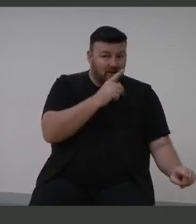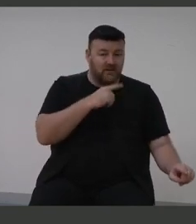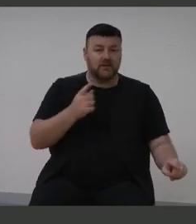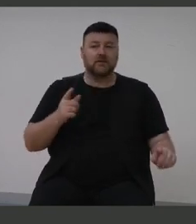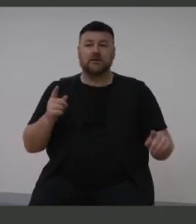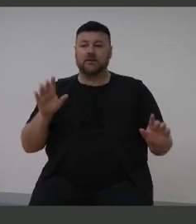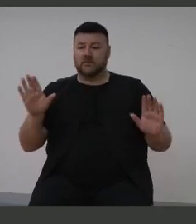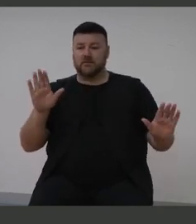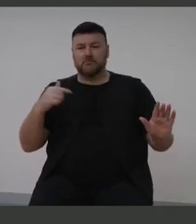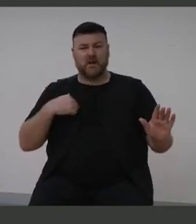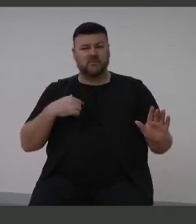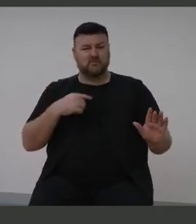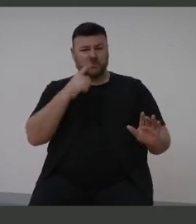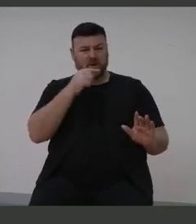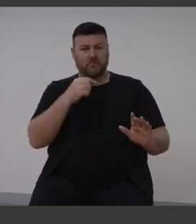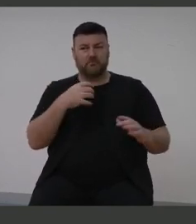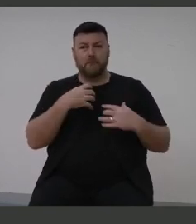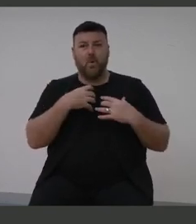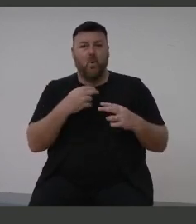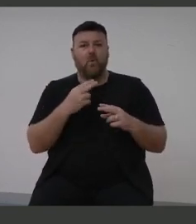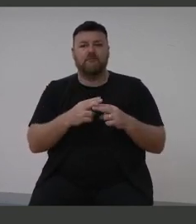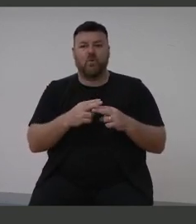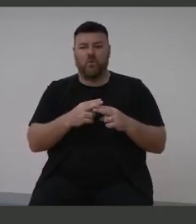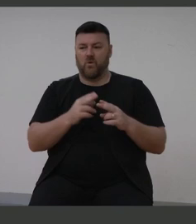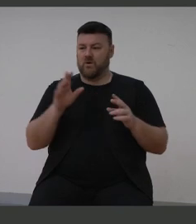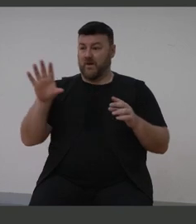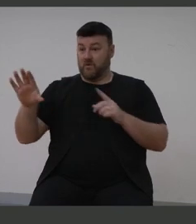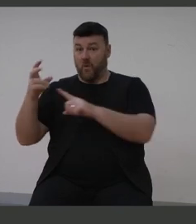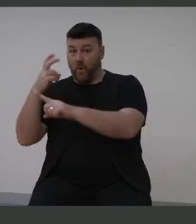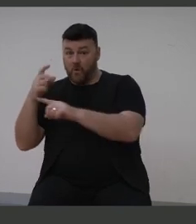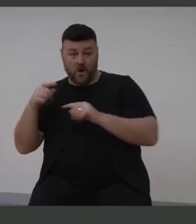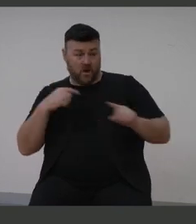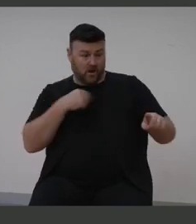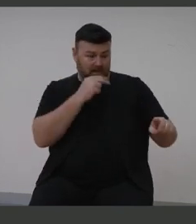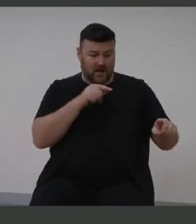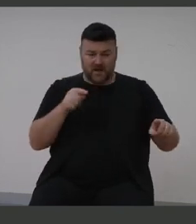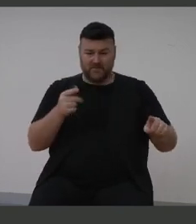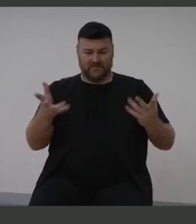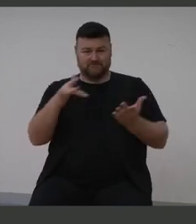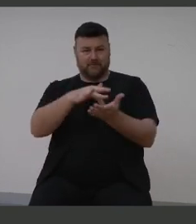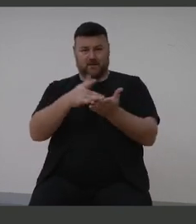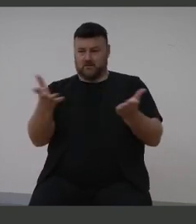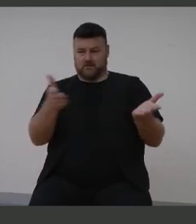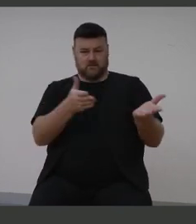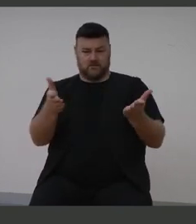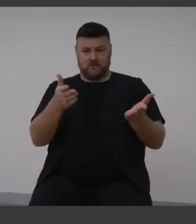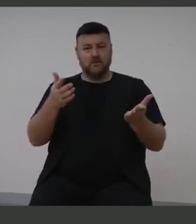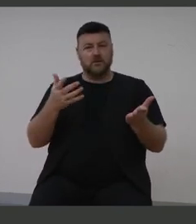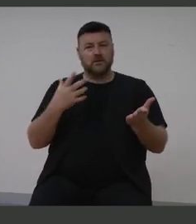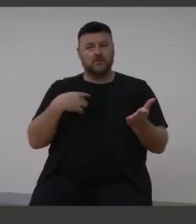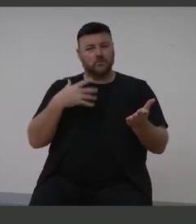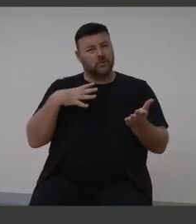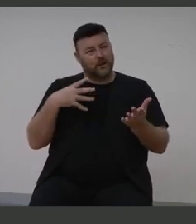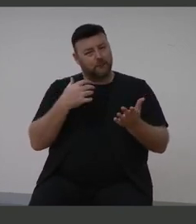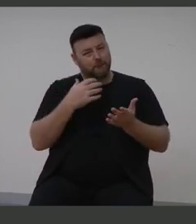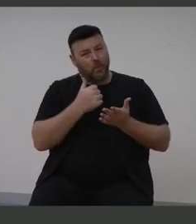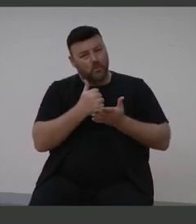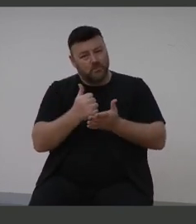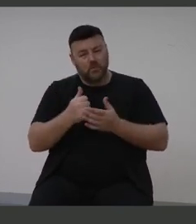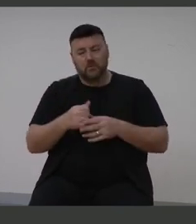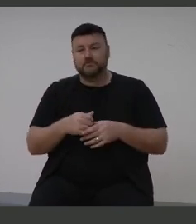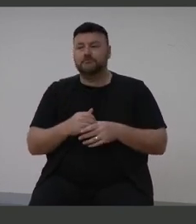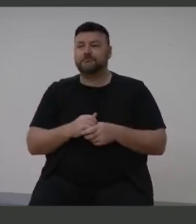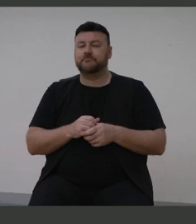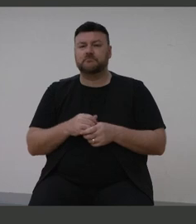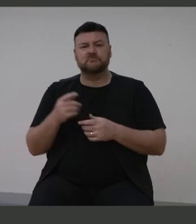be a lot more we could do for adults. Do you want to share your thoughts on this? Yeah, look, I guess we always focus on children,